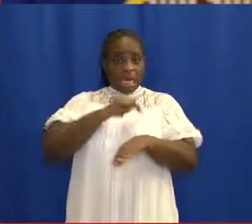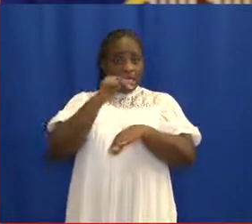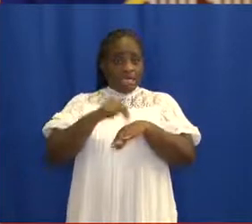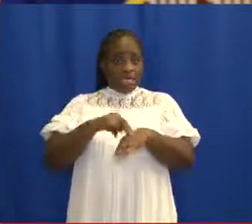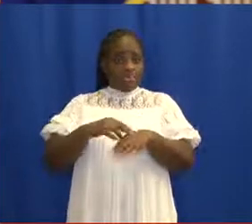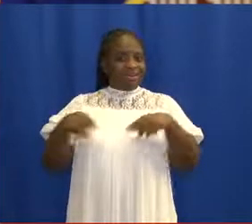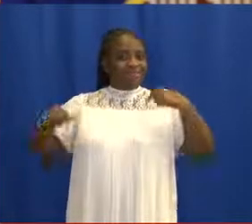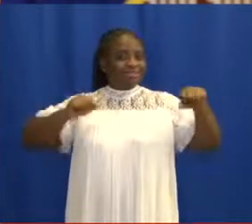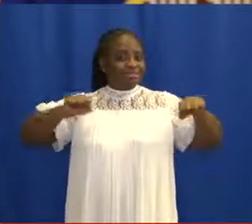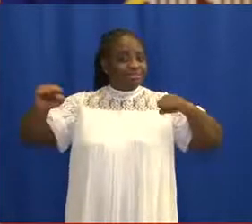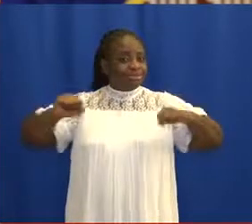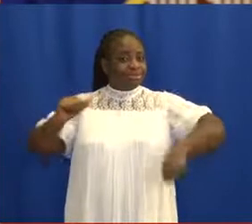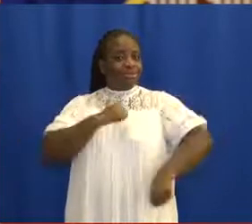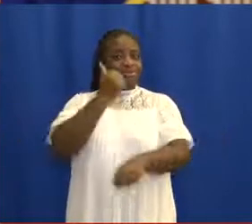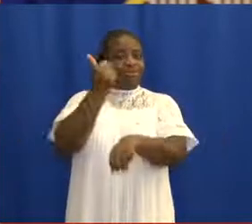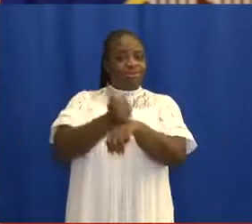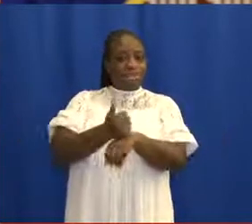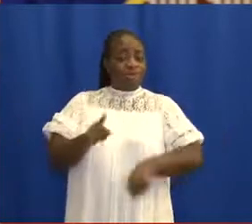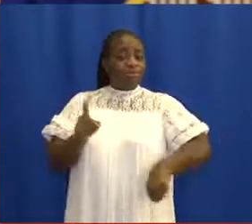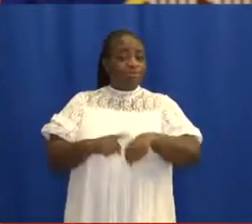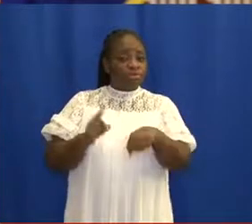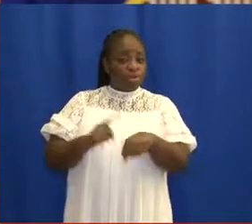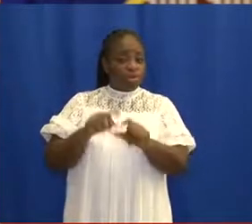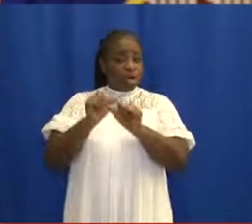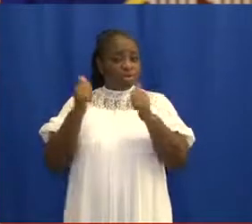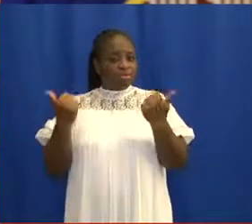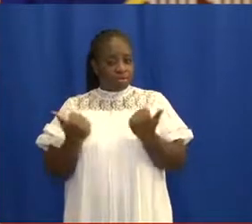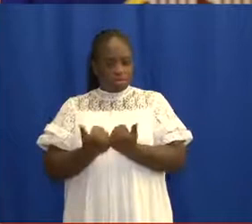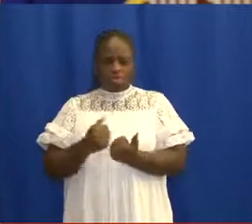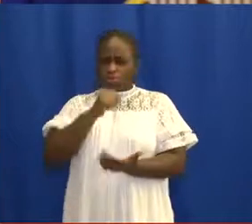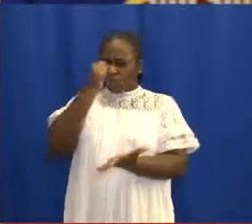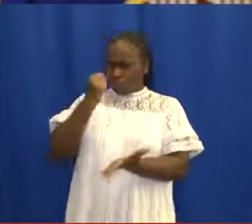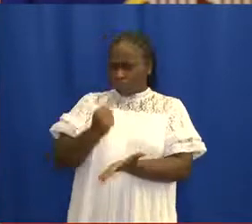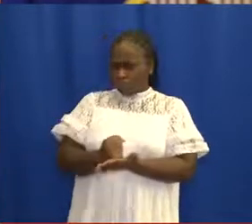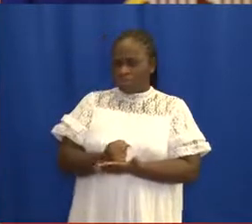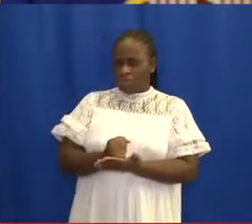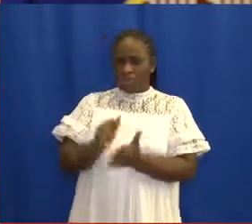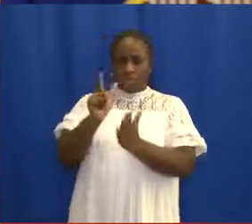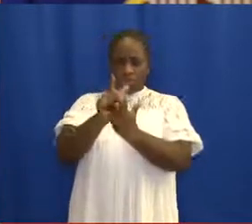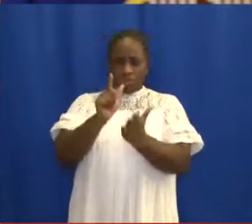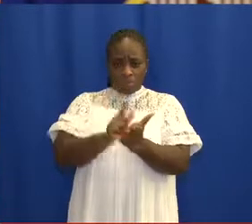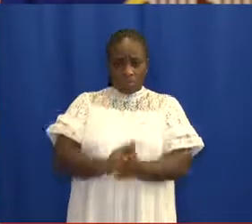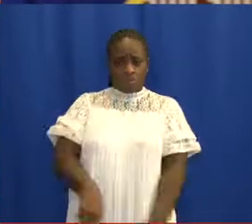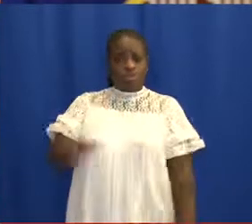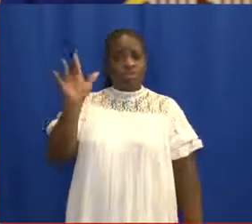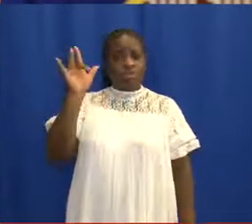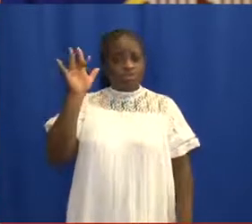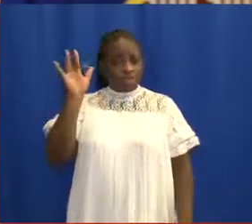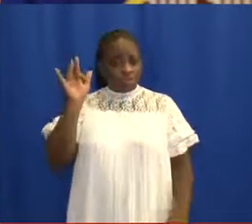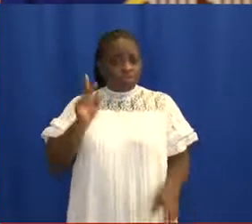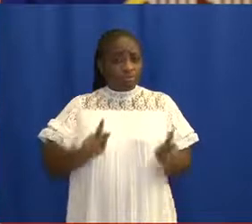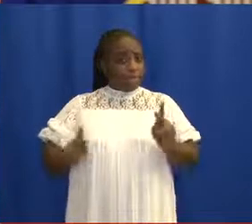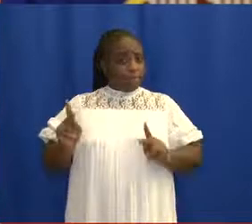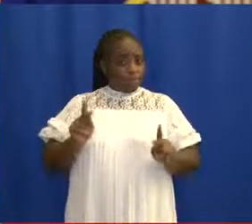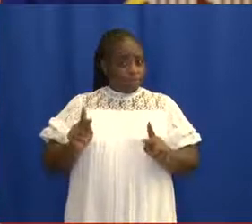Authority and the Ghana Football Association should ensure compliance with the 25% capacity